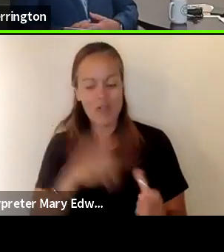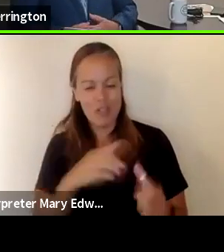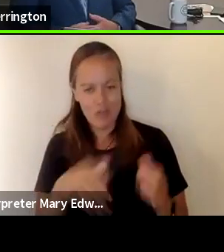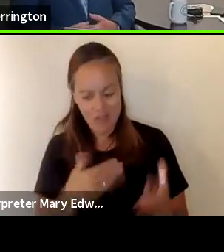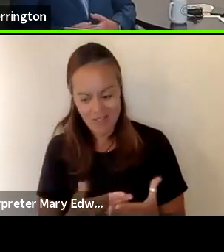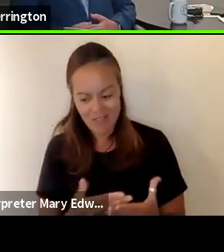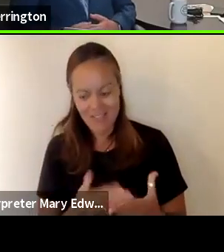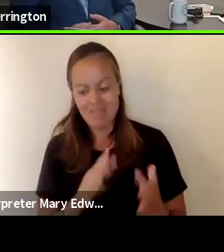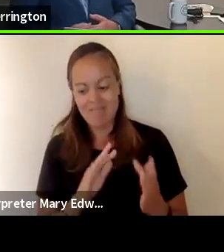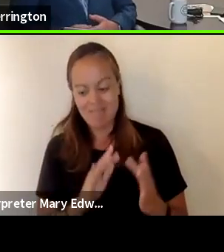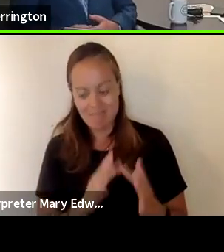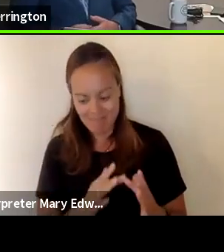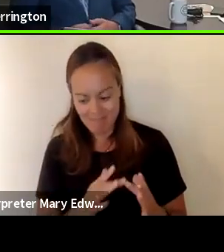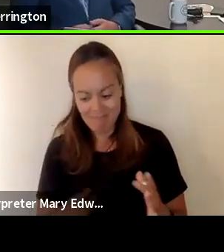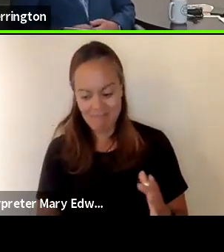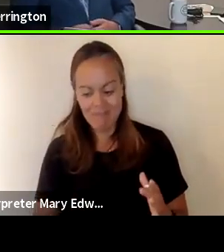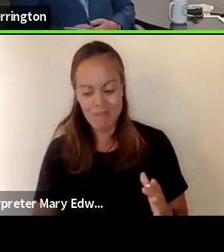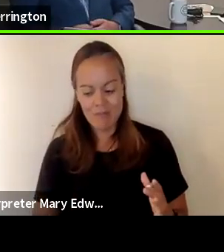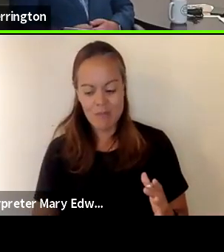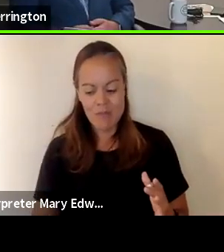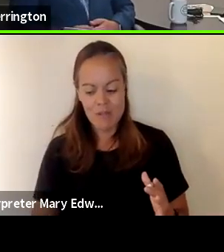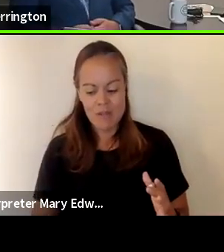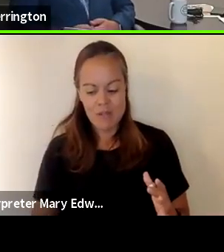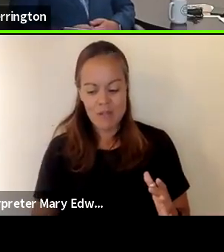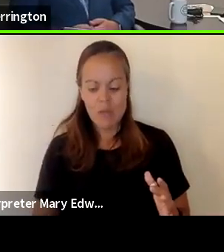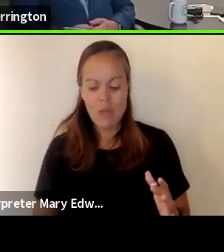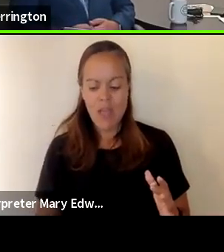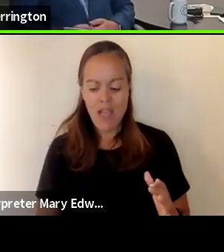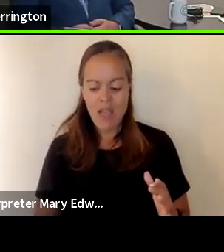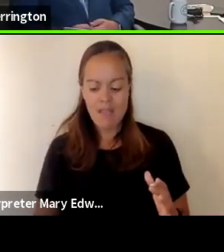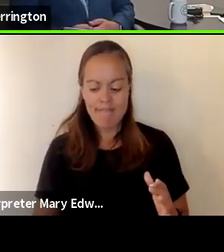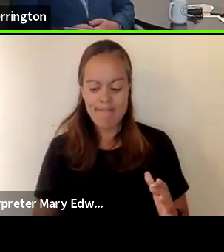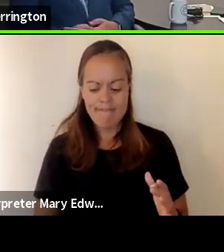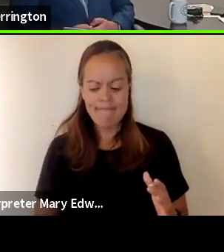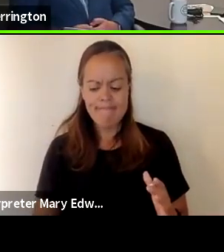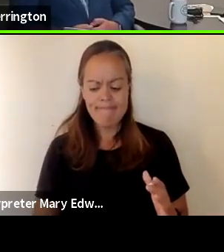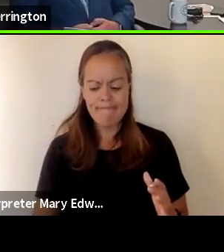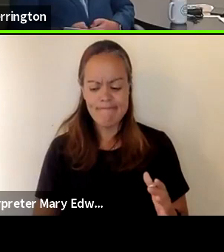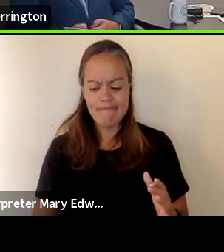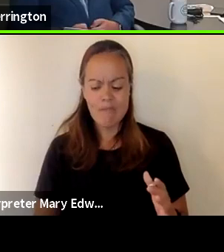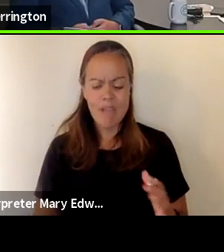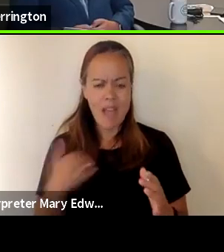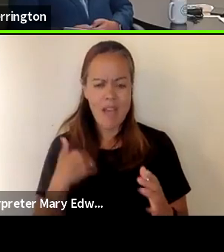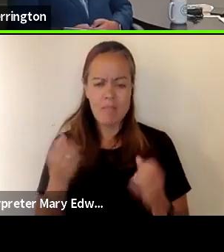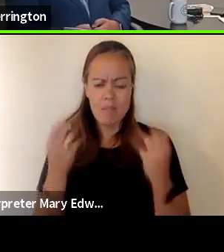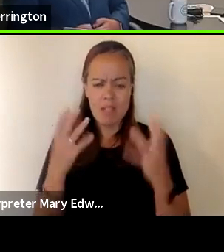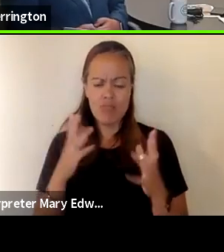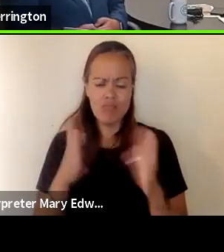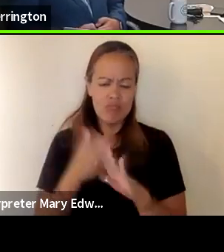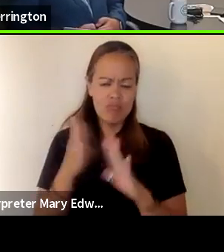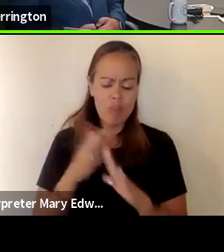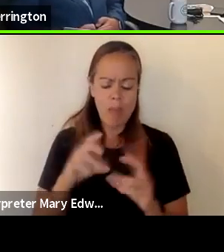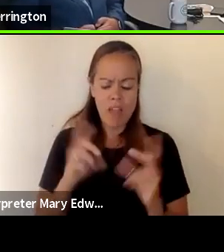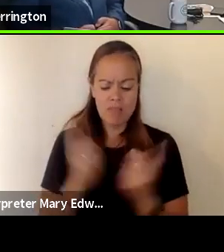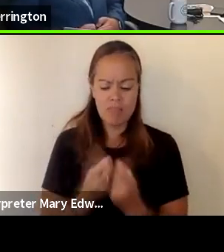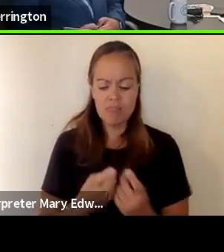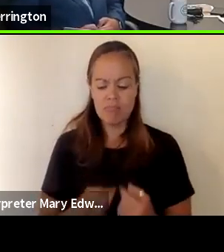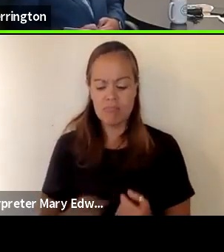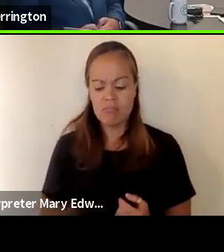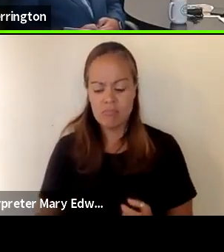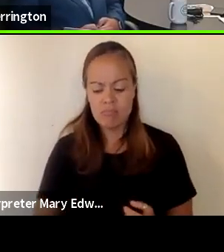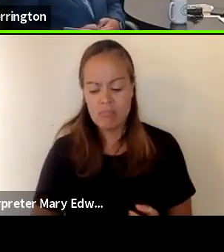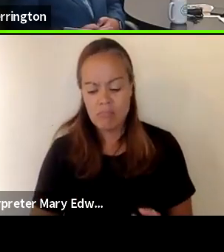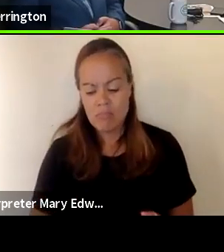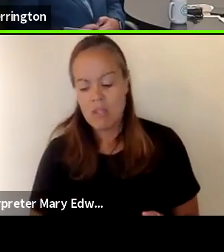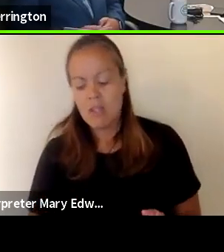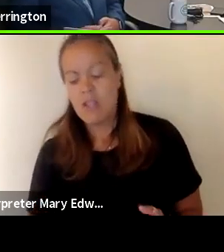would be online enrolled charter schools we have several in this county run by districts so you could you could enroll in